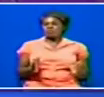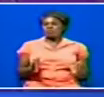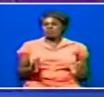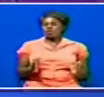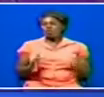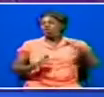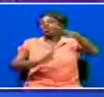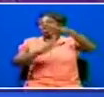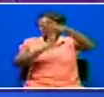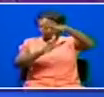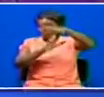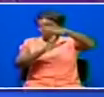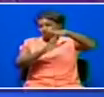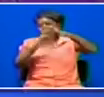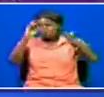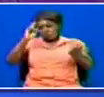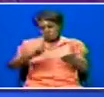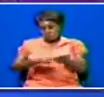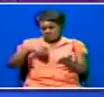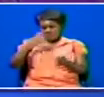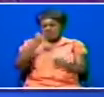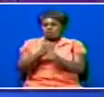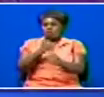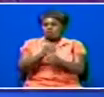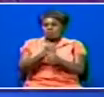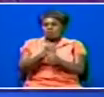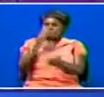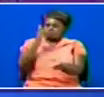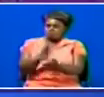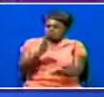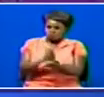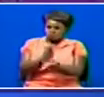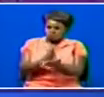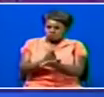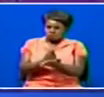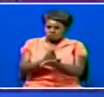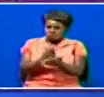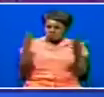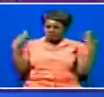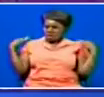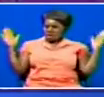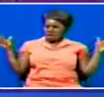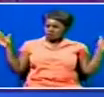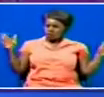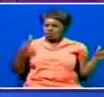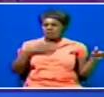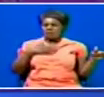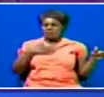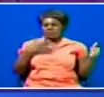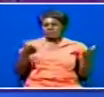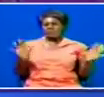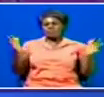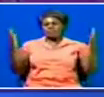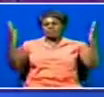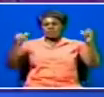there, on top there, who is noticing what we are doing. And to be honest, these guys, I call them angels. Our angels tonight, they're here, they